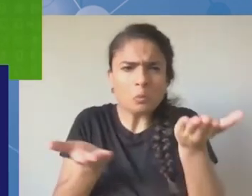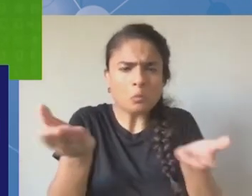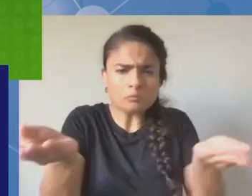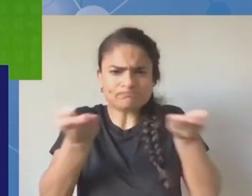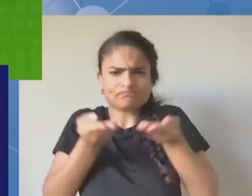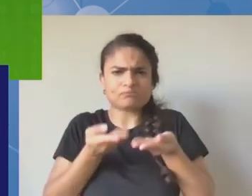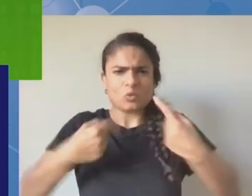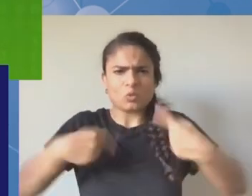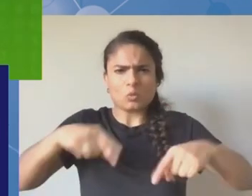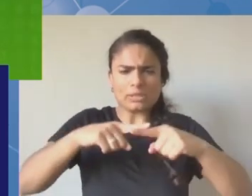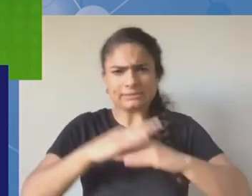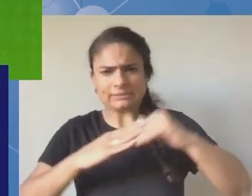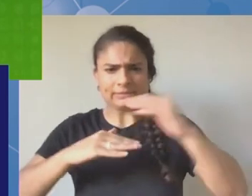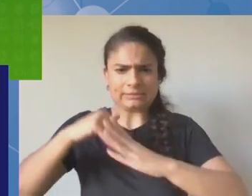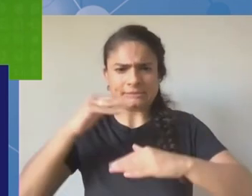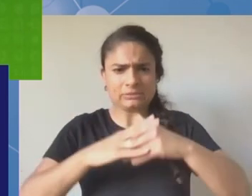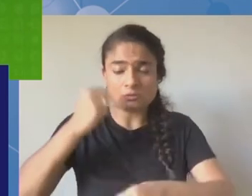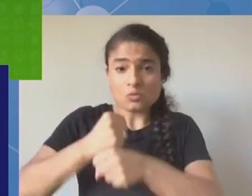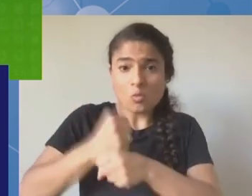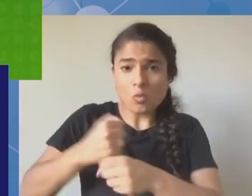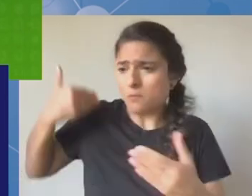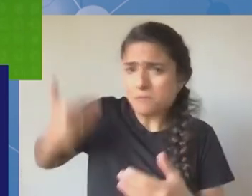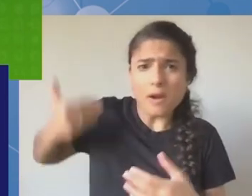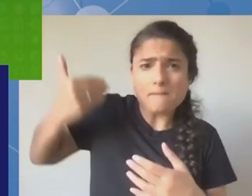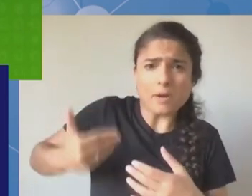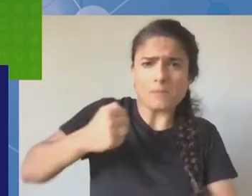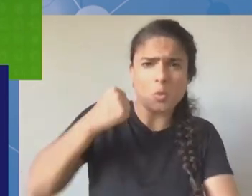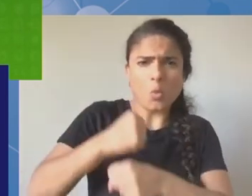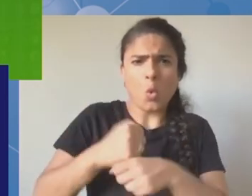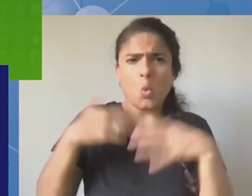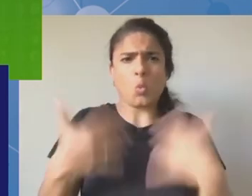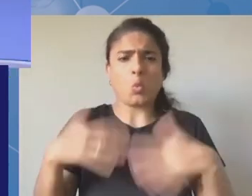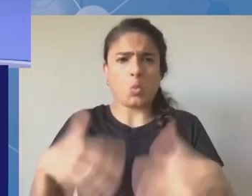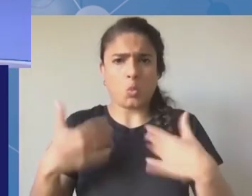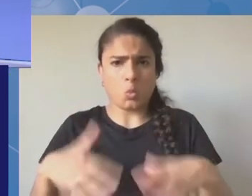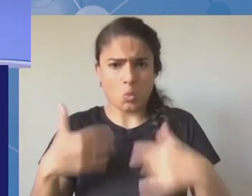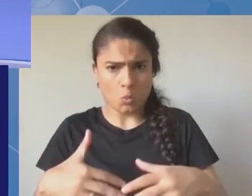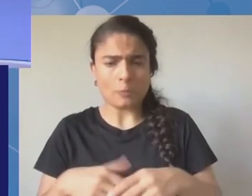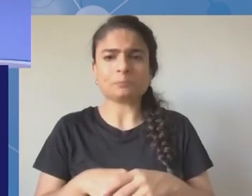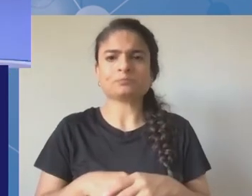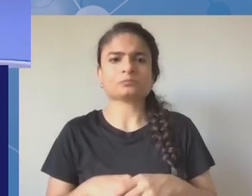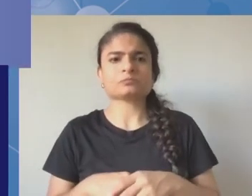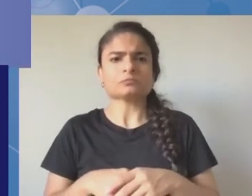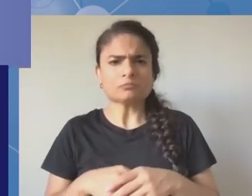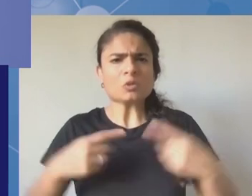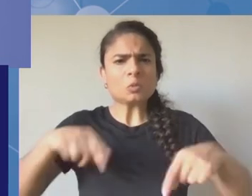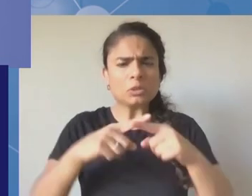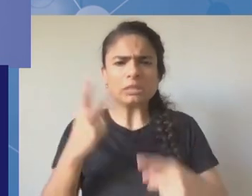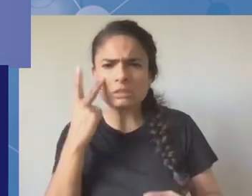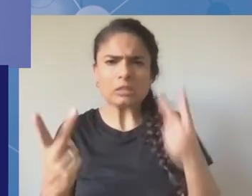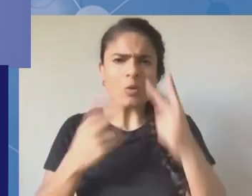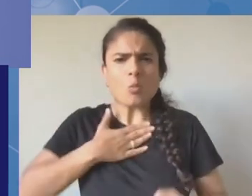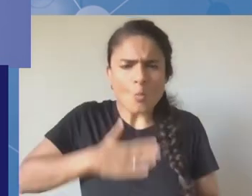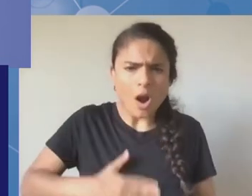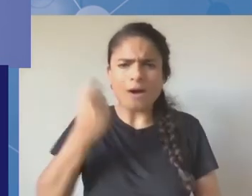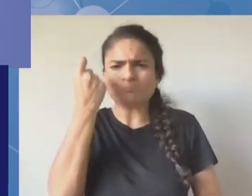views of the community so this has been a very valuable session for me thank you thank thank you very much paul minister shiver please